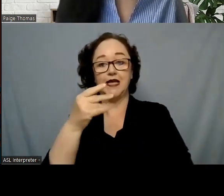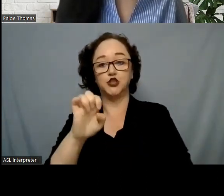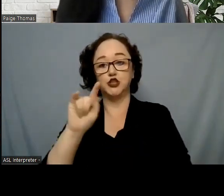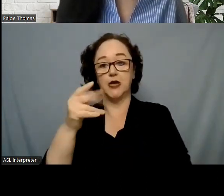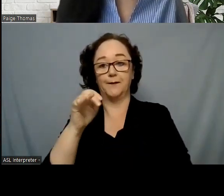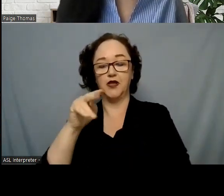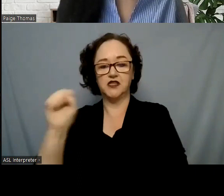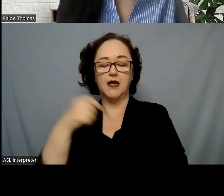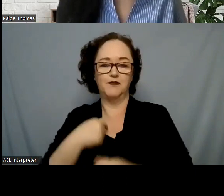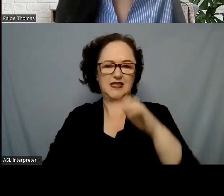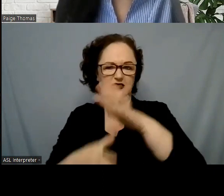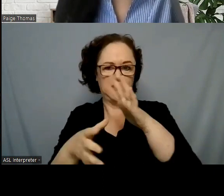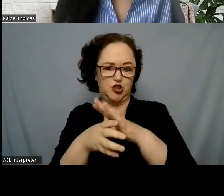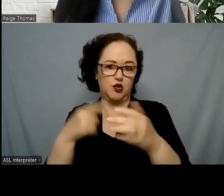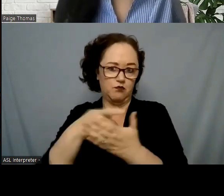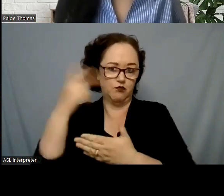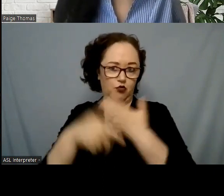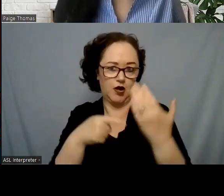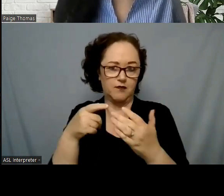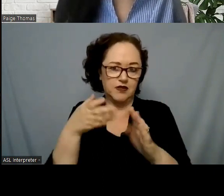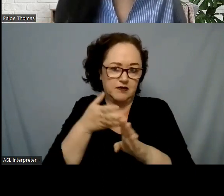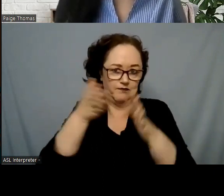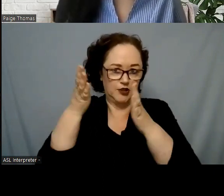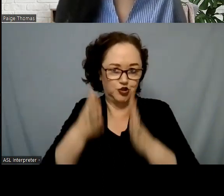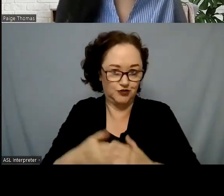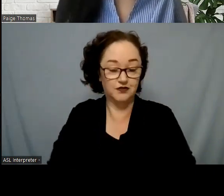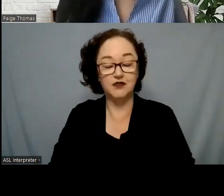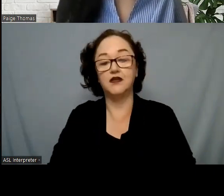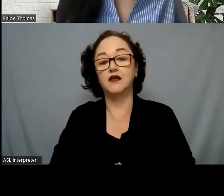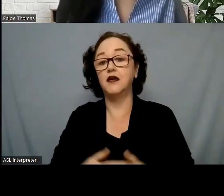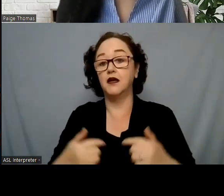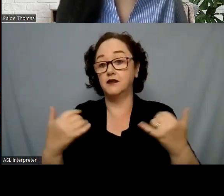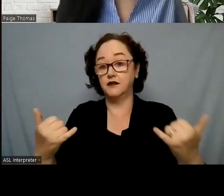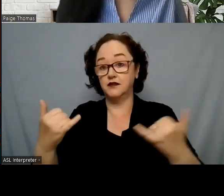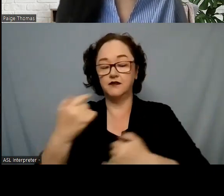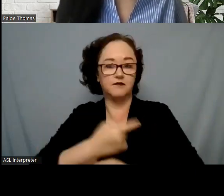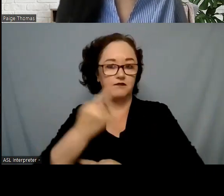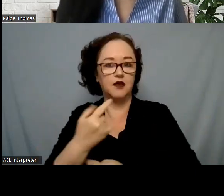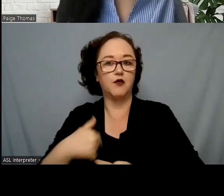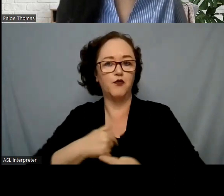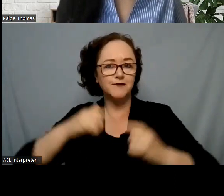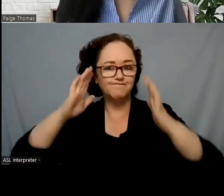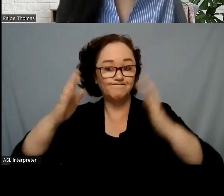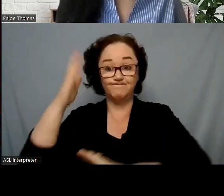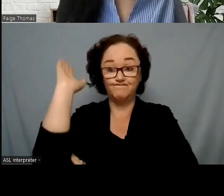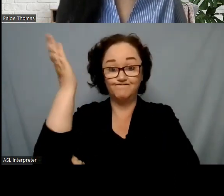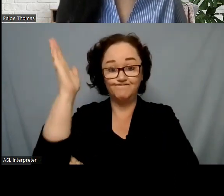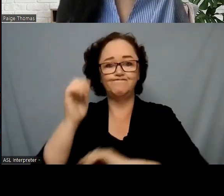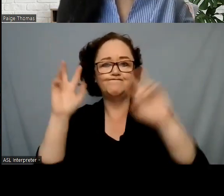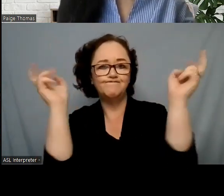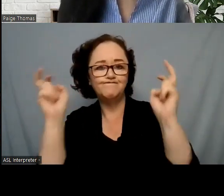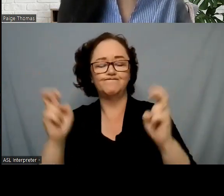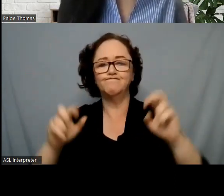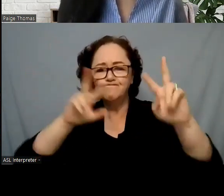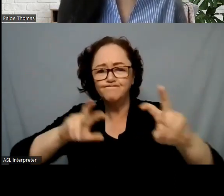Program Specialist here with NASHPEN. Today, we will be listening to the presentation titled Exploring the Need for Cultural